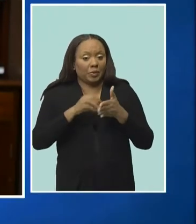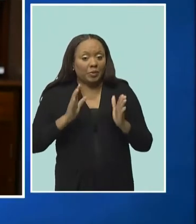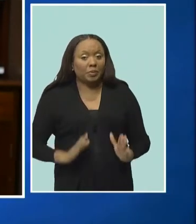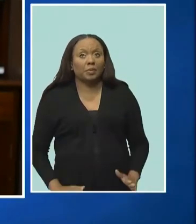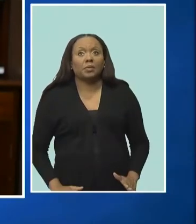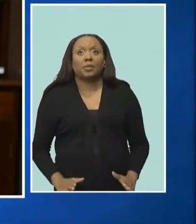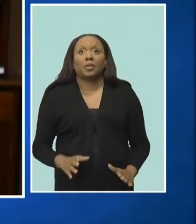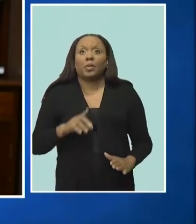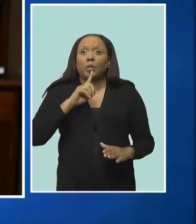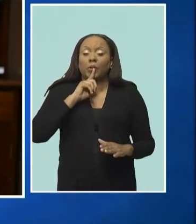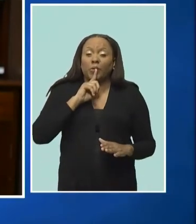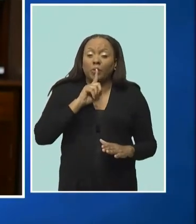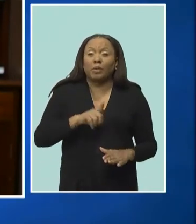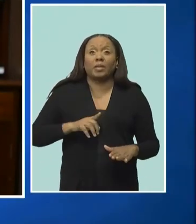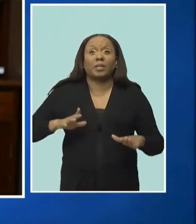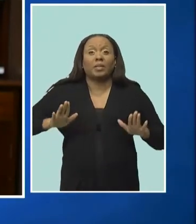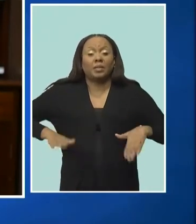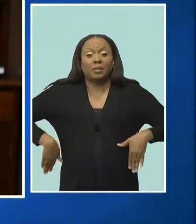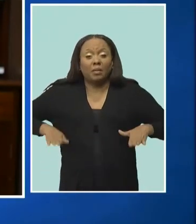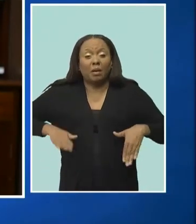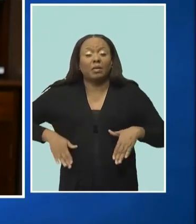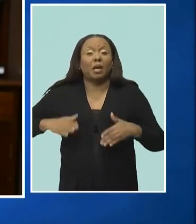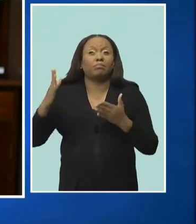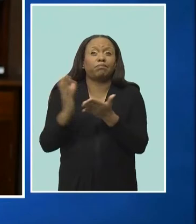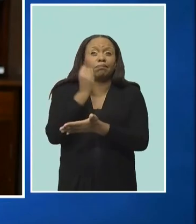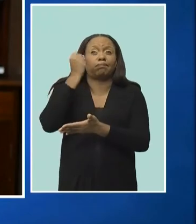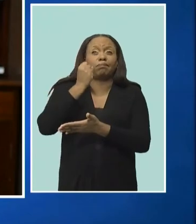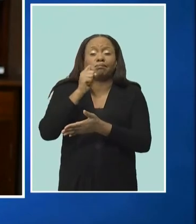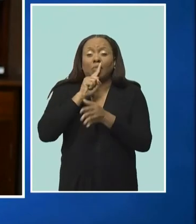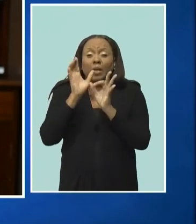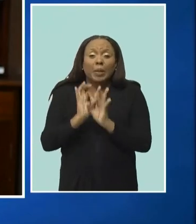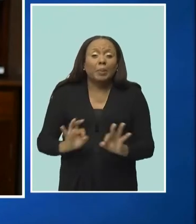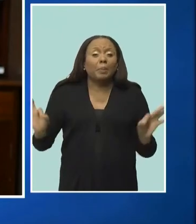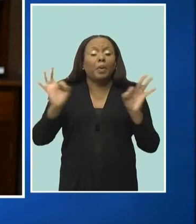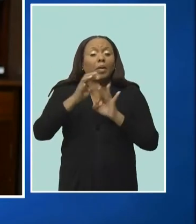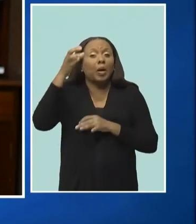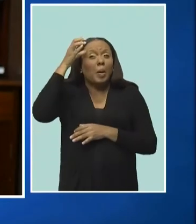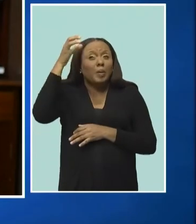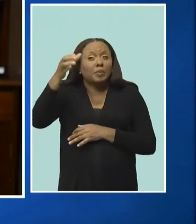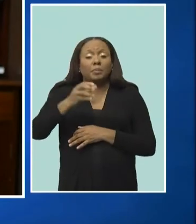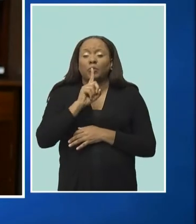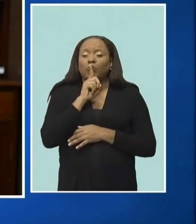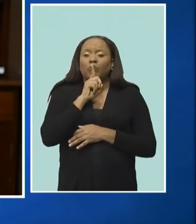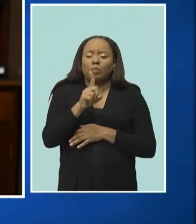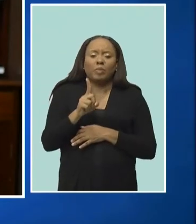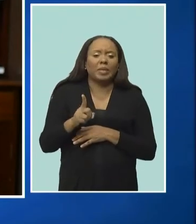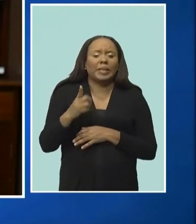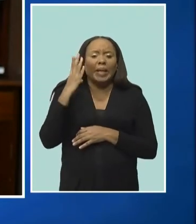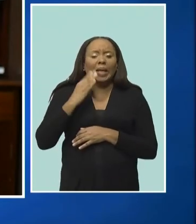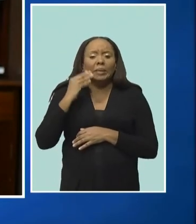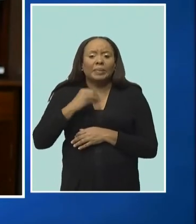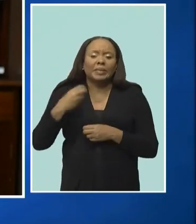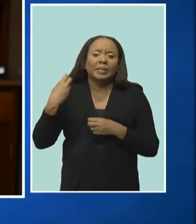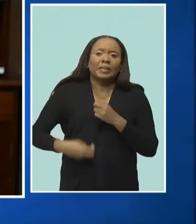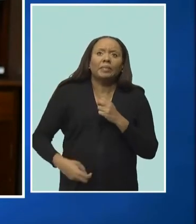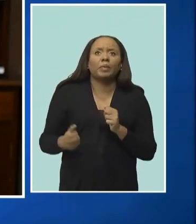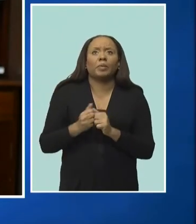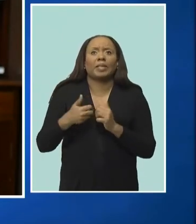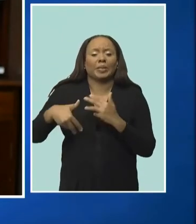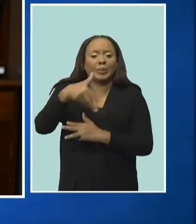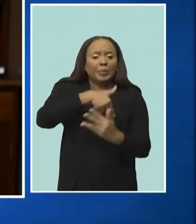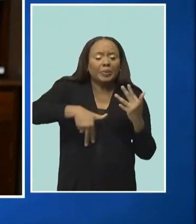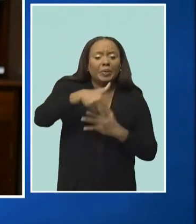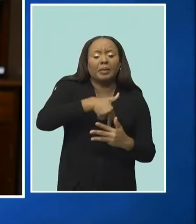mastered fundamental concepts and are having difficulty with their social and